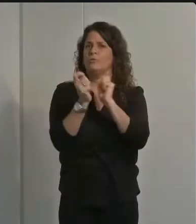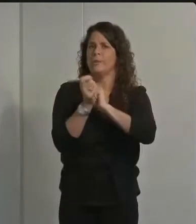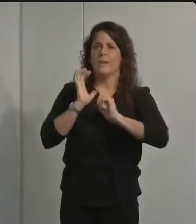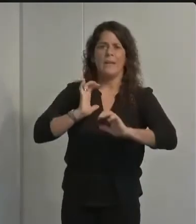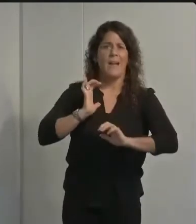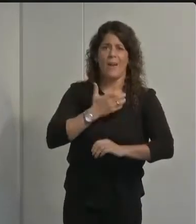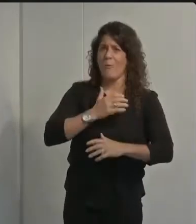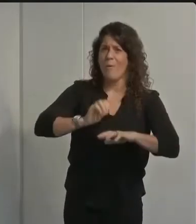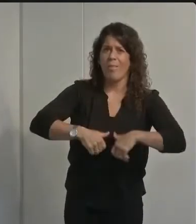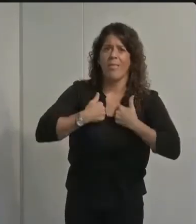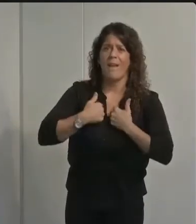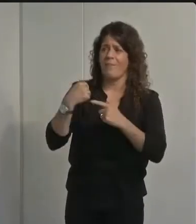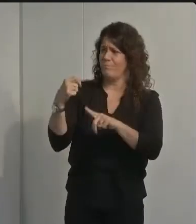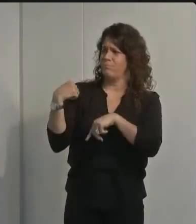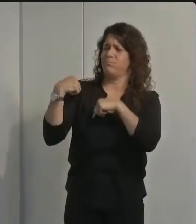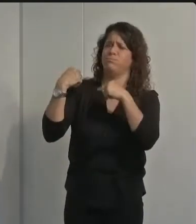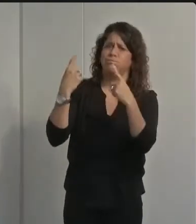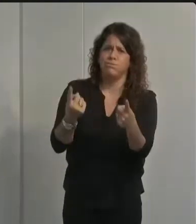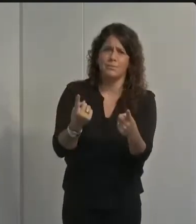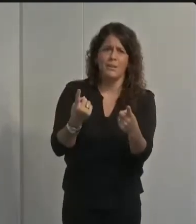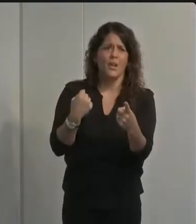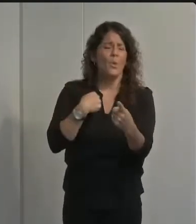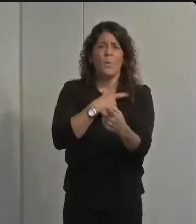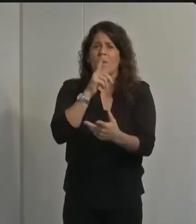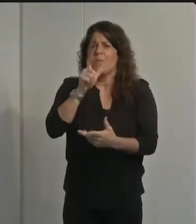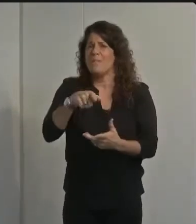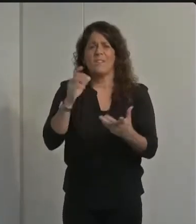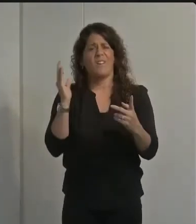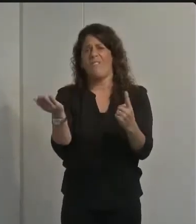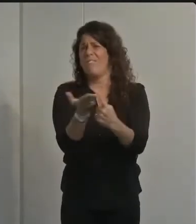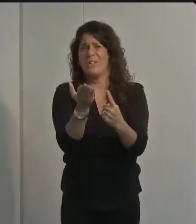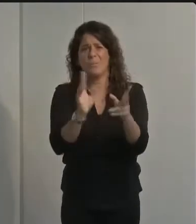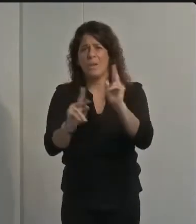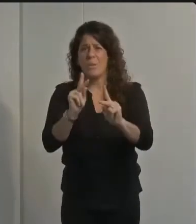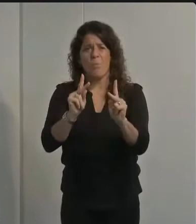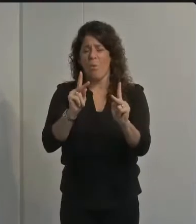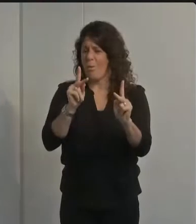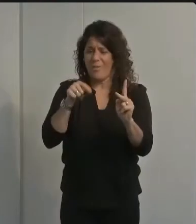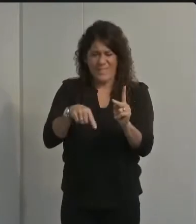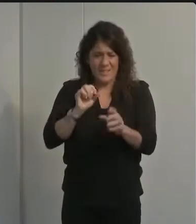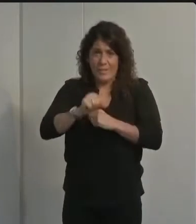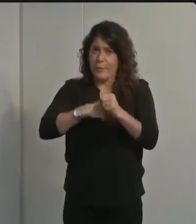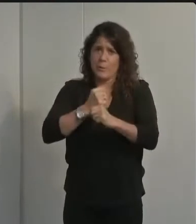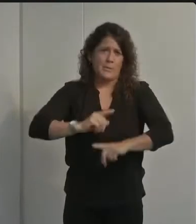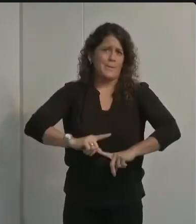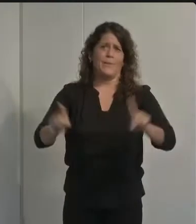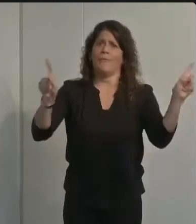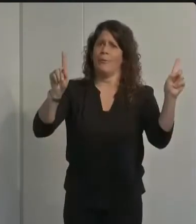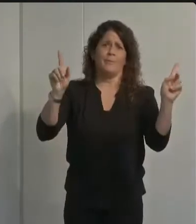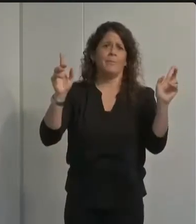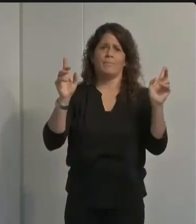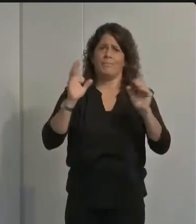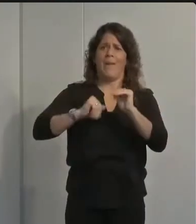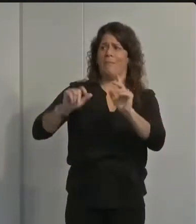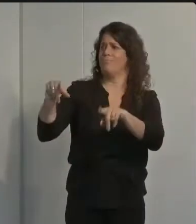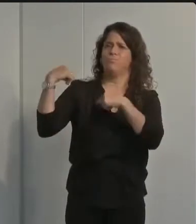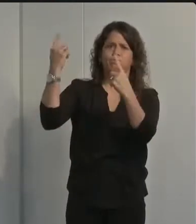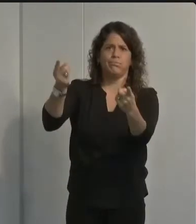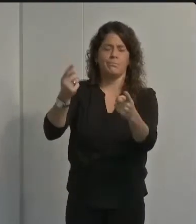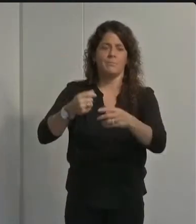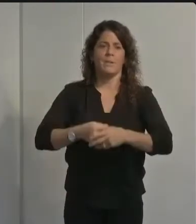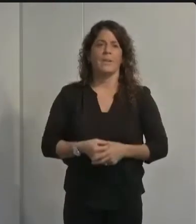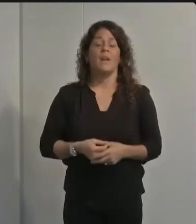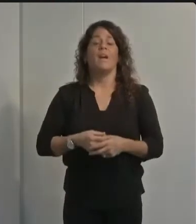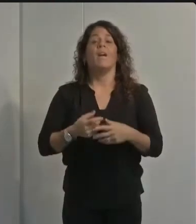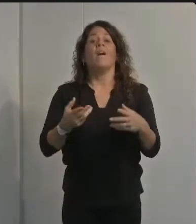and i don't need to convince anyone that this is truly a year like no other and the addition of the